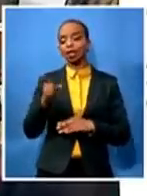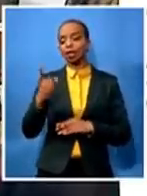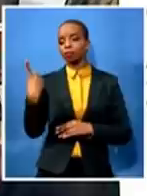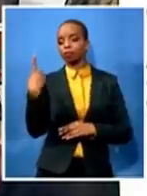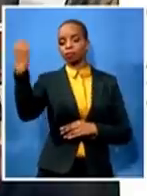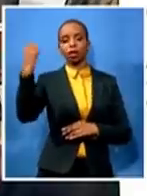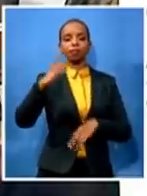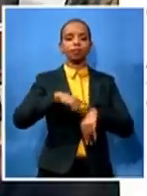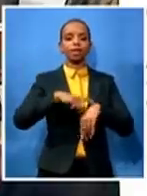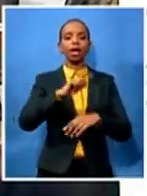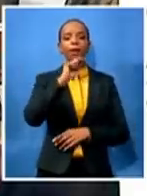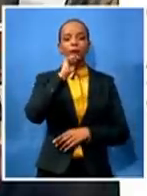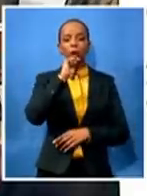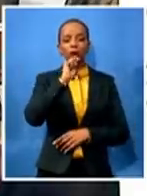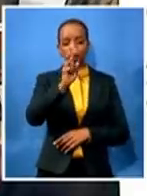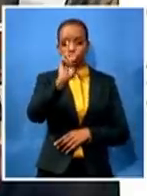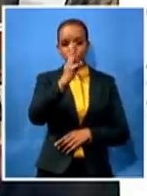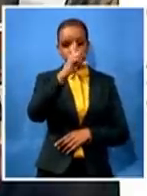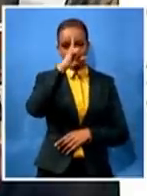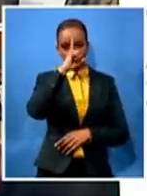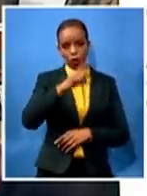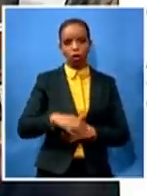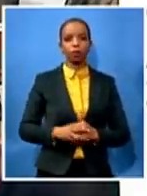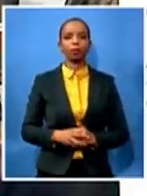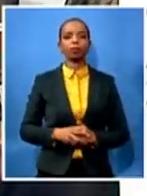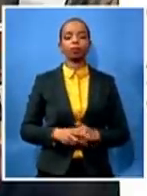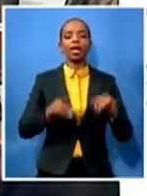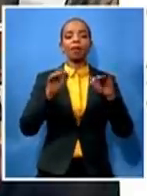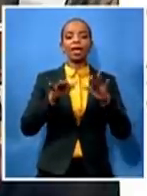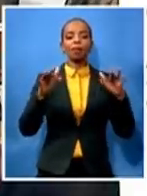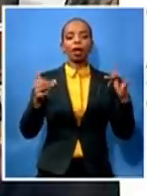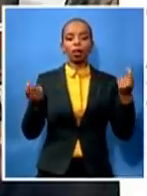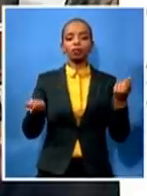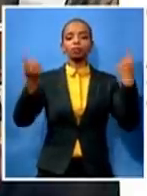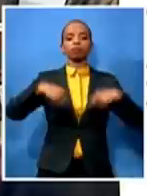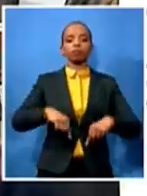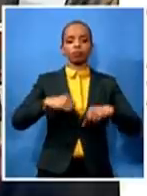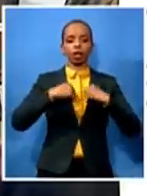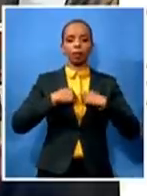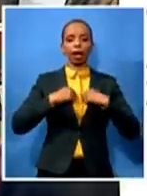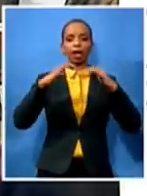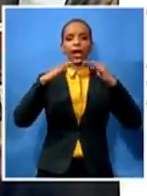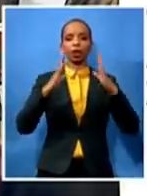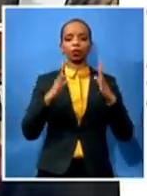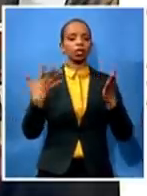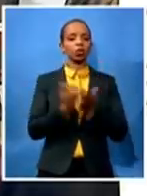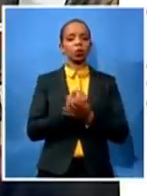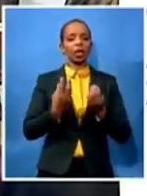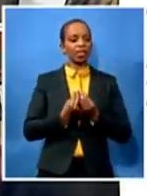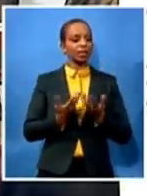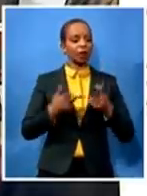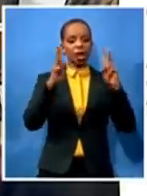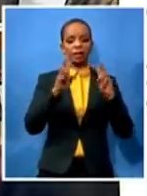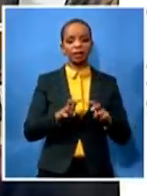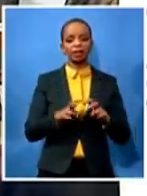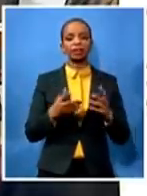people got into the house they took all the electronic appliances fortunately i locked the door when i'm